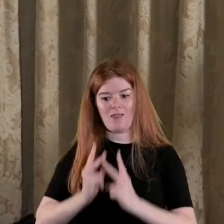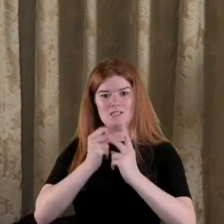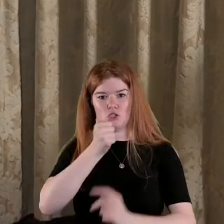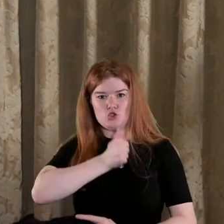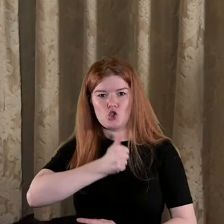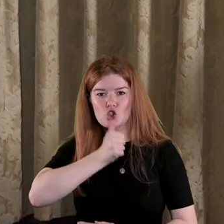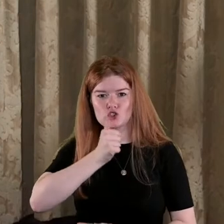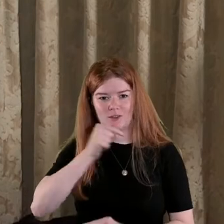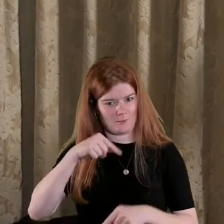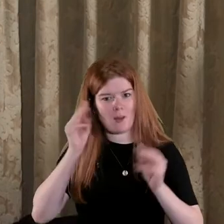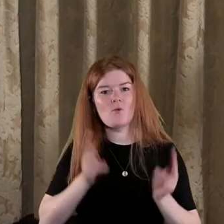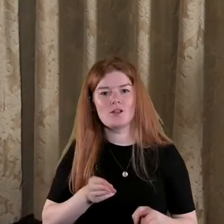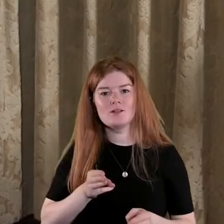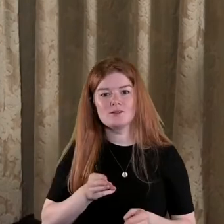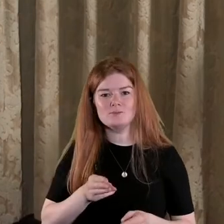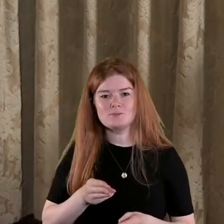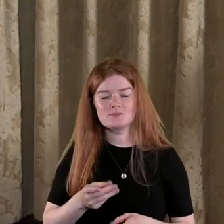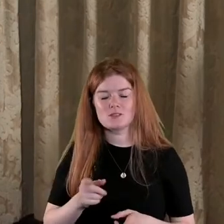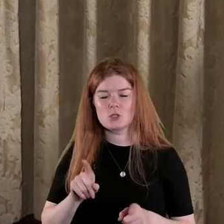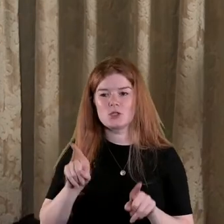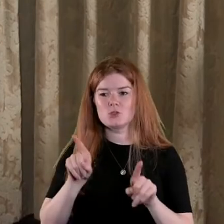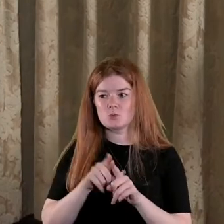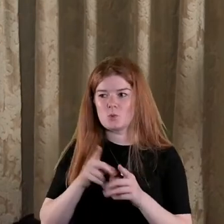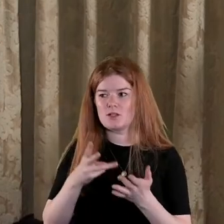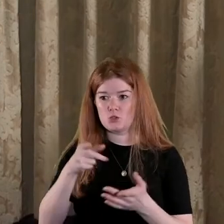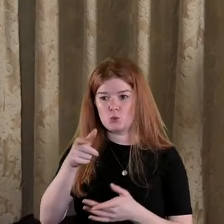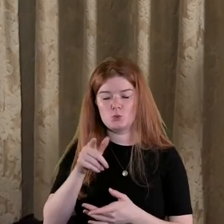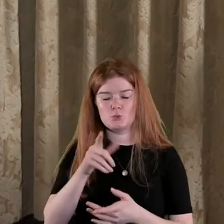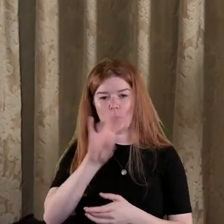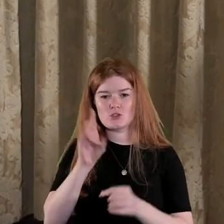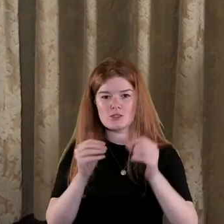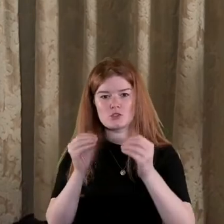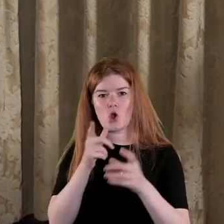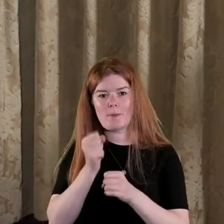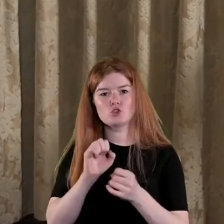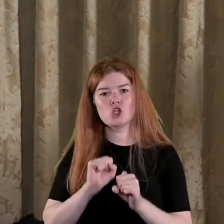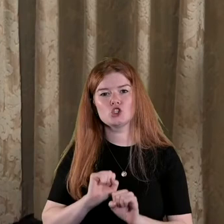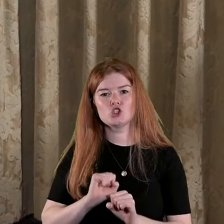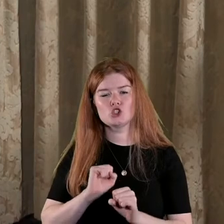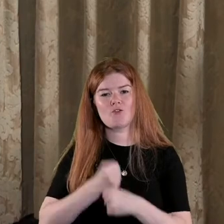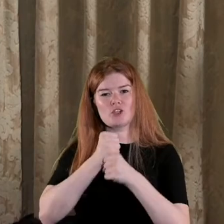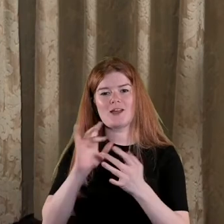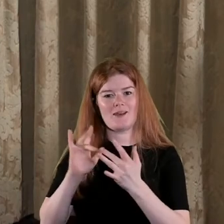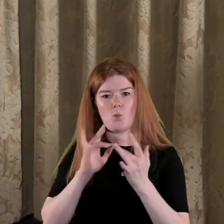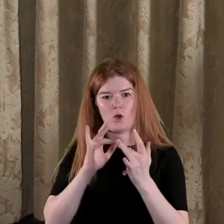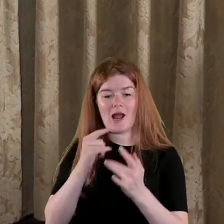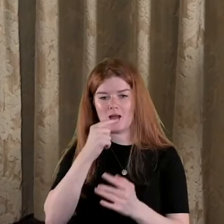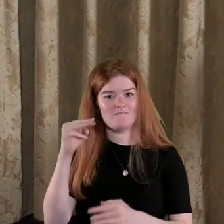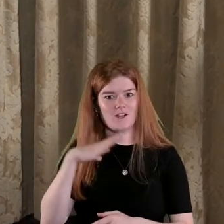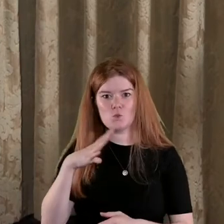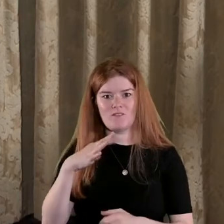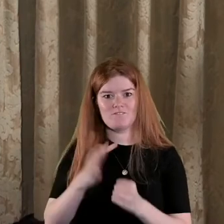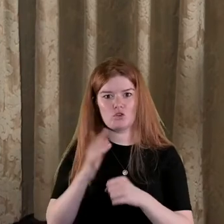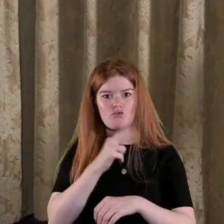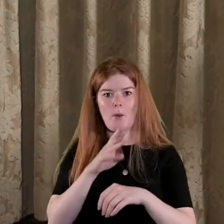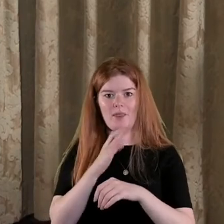so powerful I'm also struck in terms of your question suffrage networks were so useful for republicans internationally